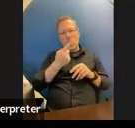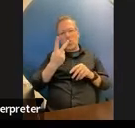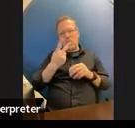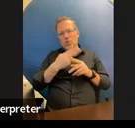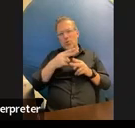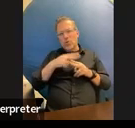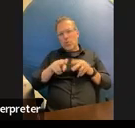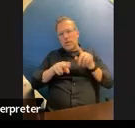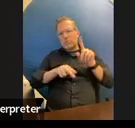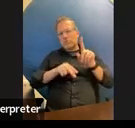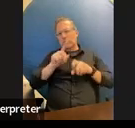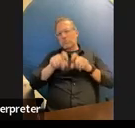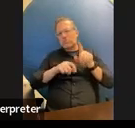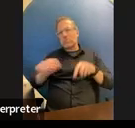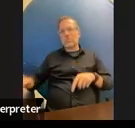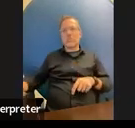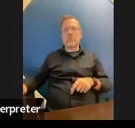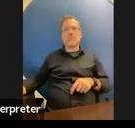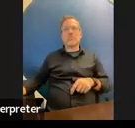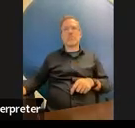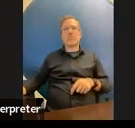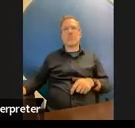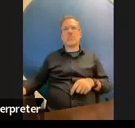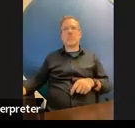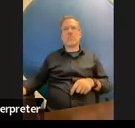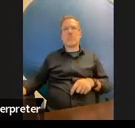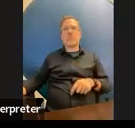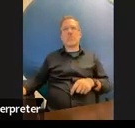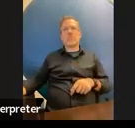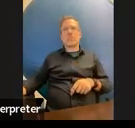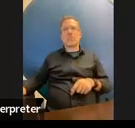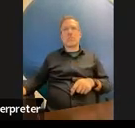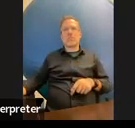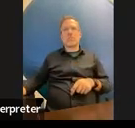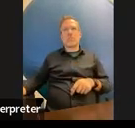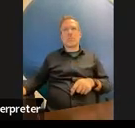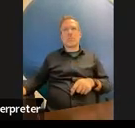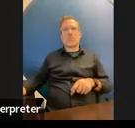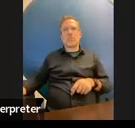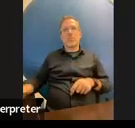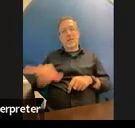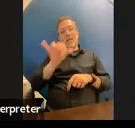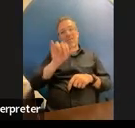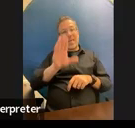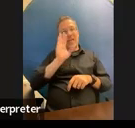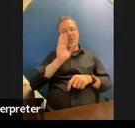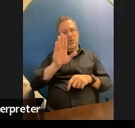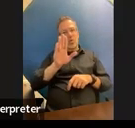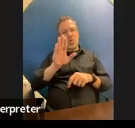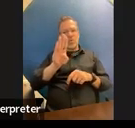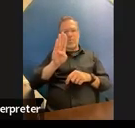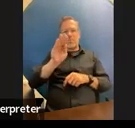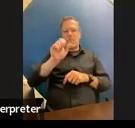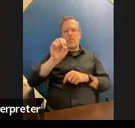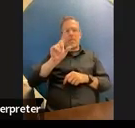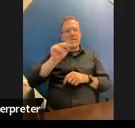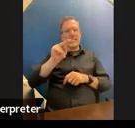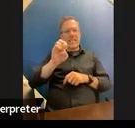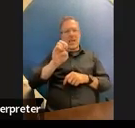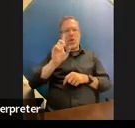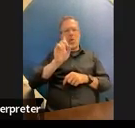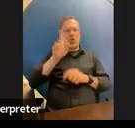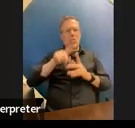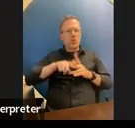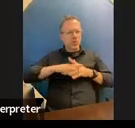if you have time with them that's your baseline even if you do something once with them that's your baseline data that's where you're gonna